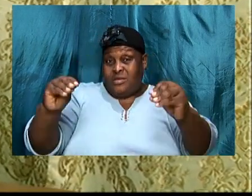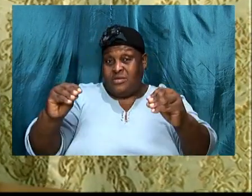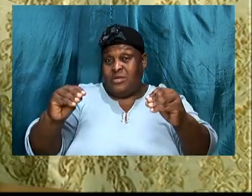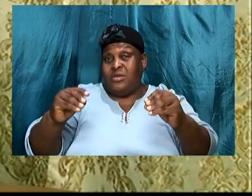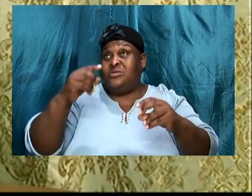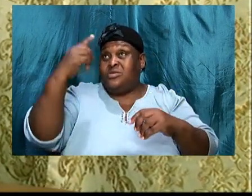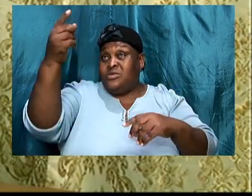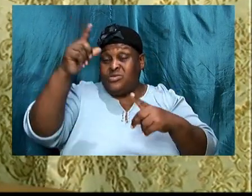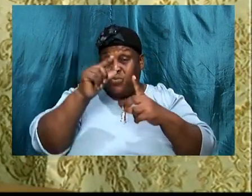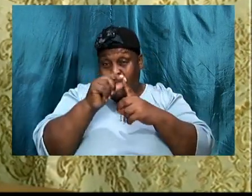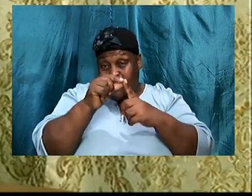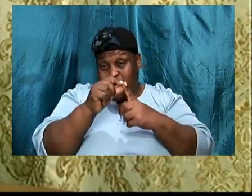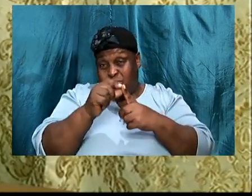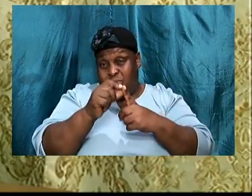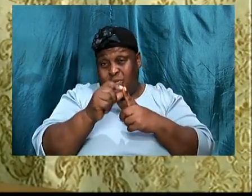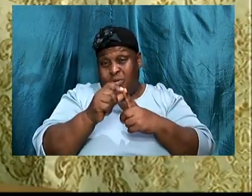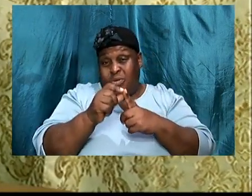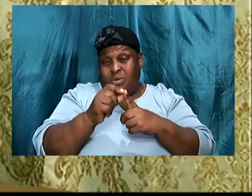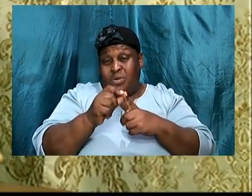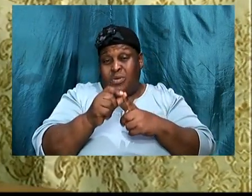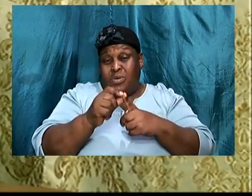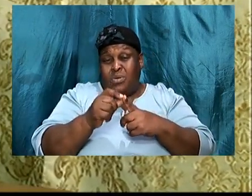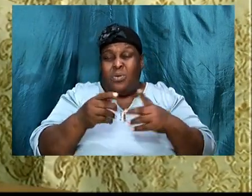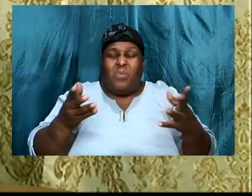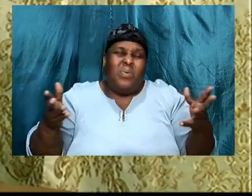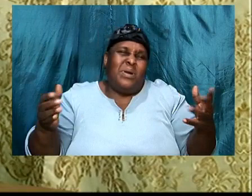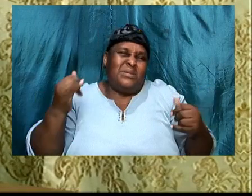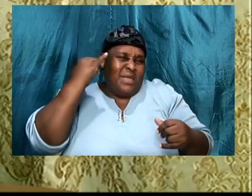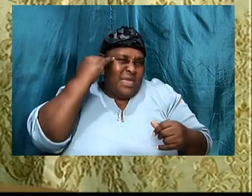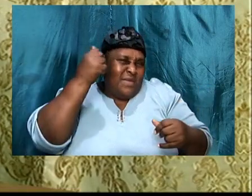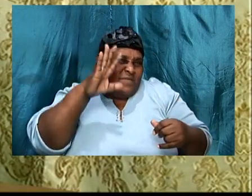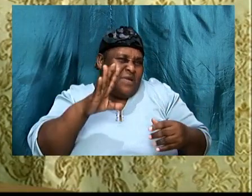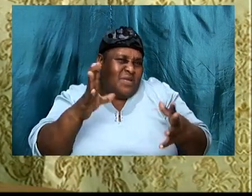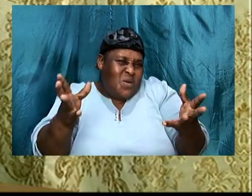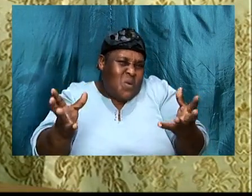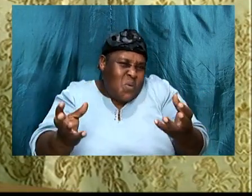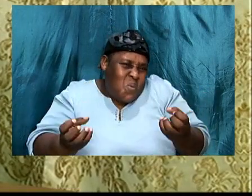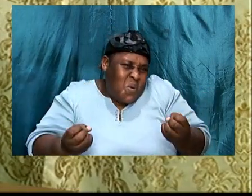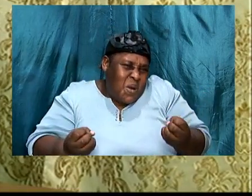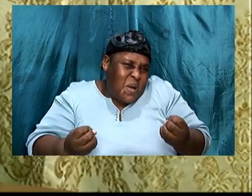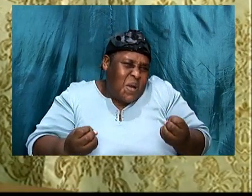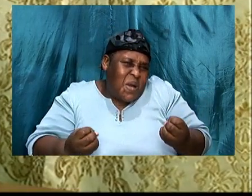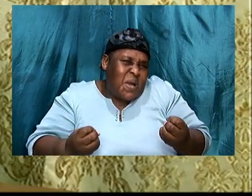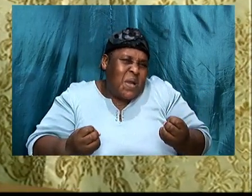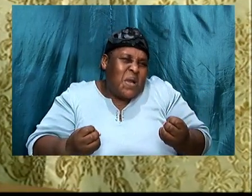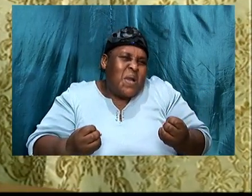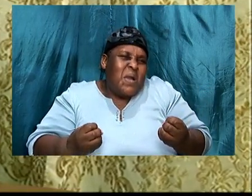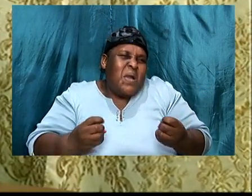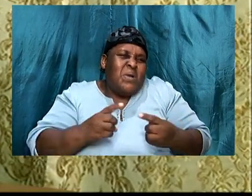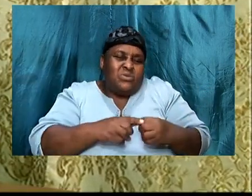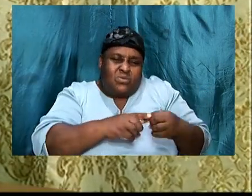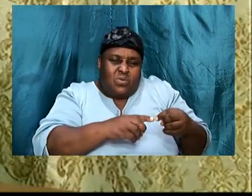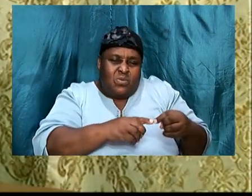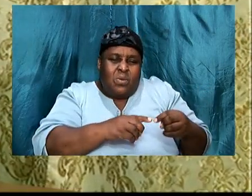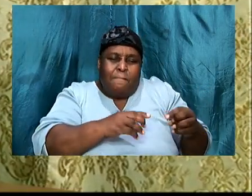what if God, God God wants to move you now, from a drummer, to carry you, around the country, to evangelize,